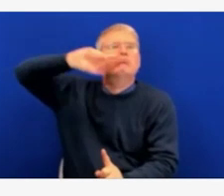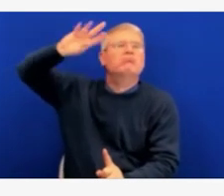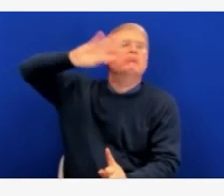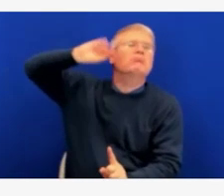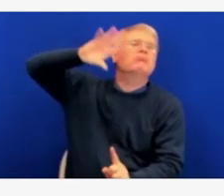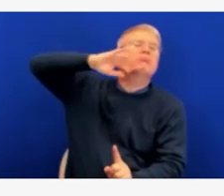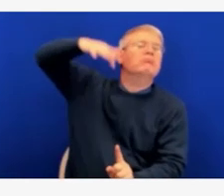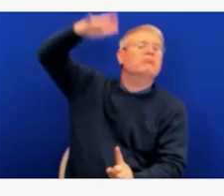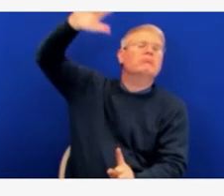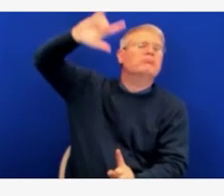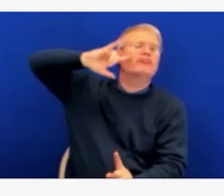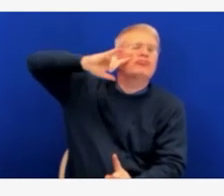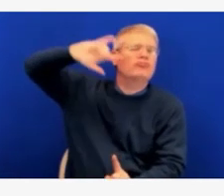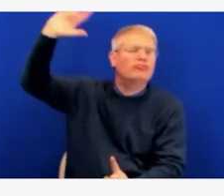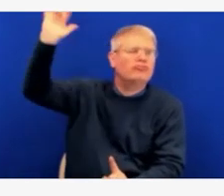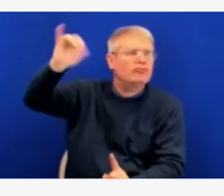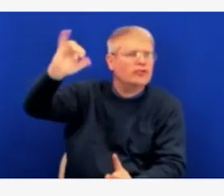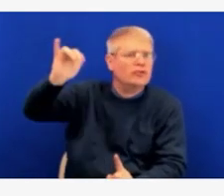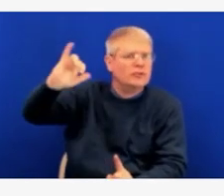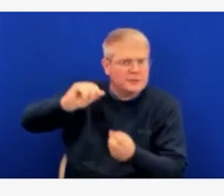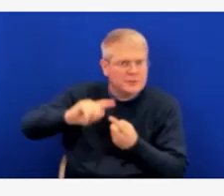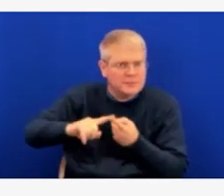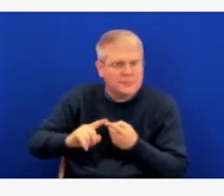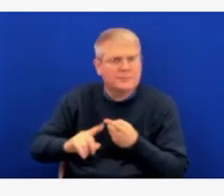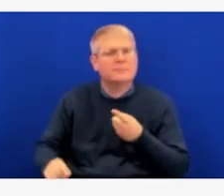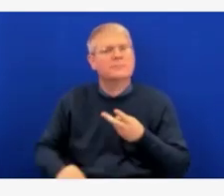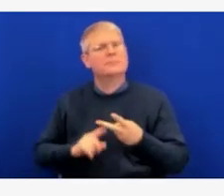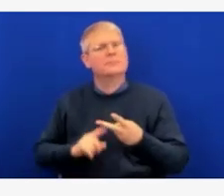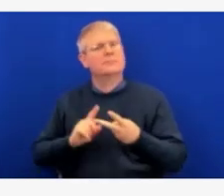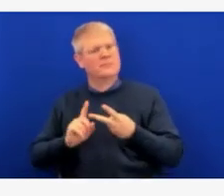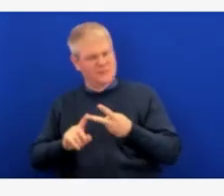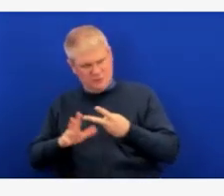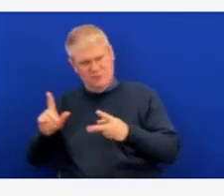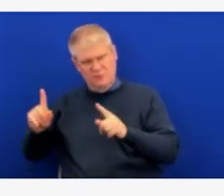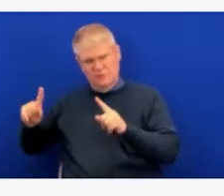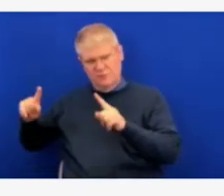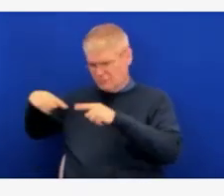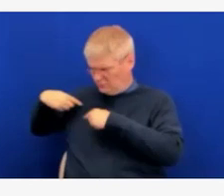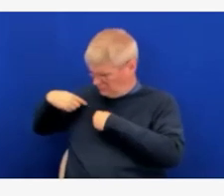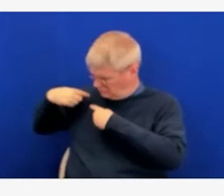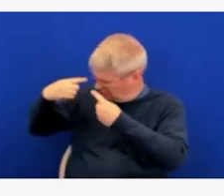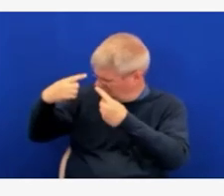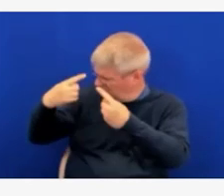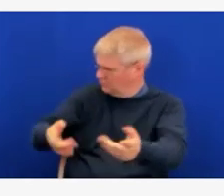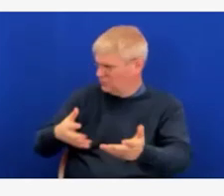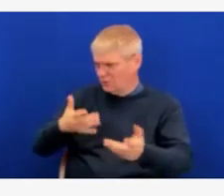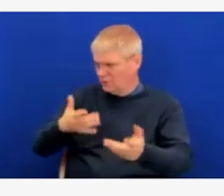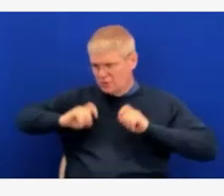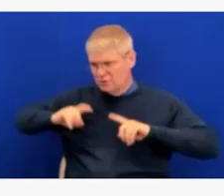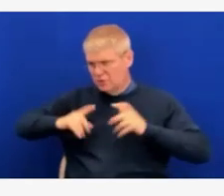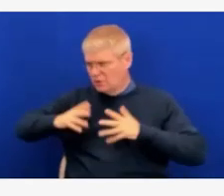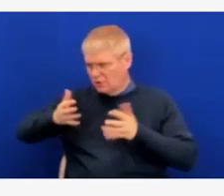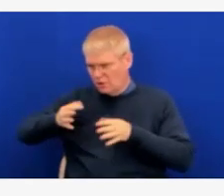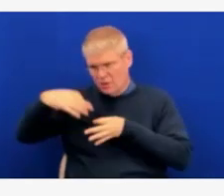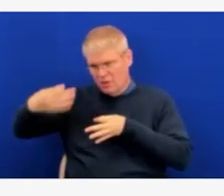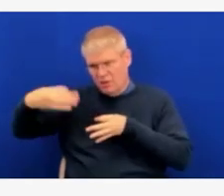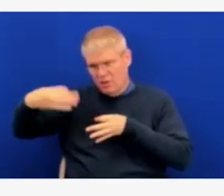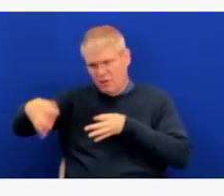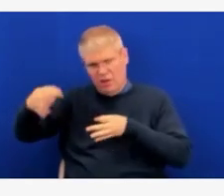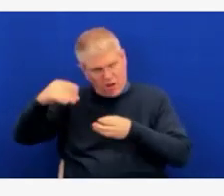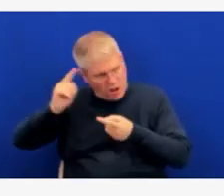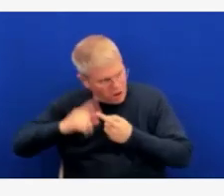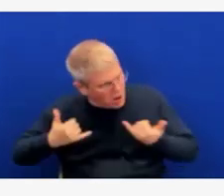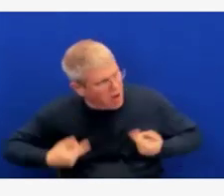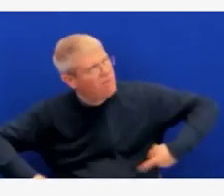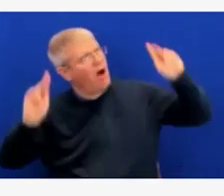There are some questions. So at this point, we have, you know, the data that we have for the time that we